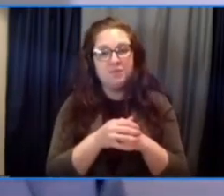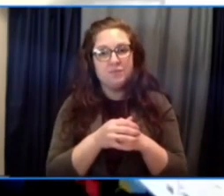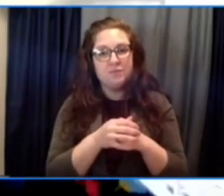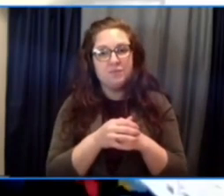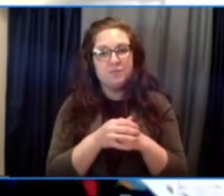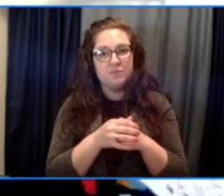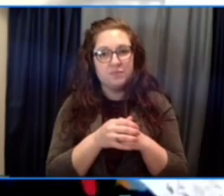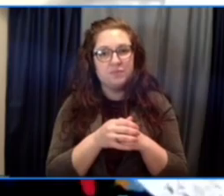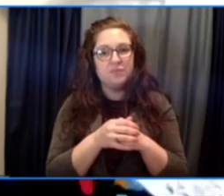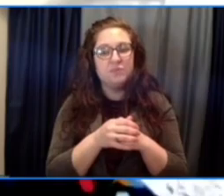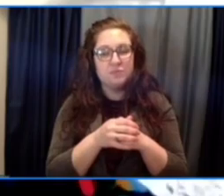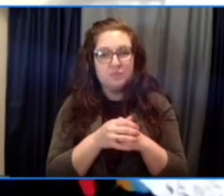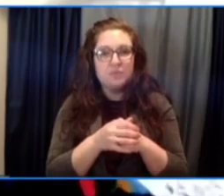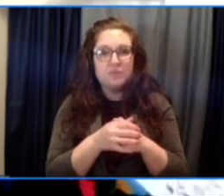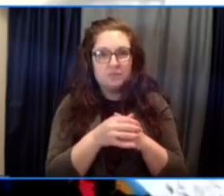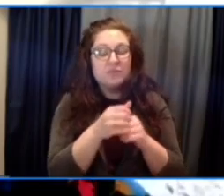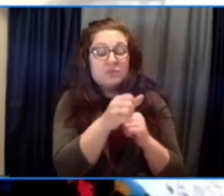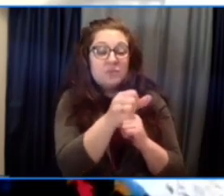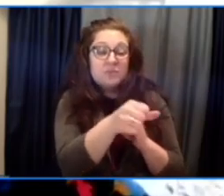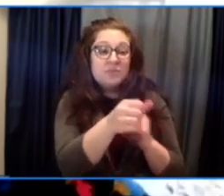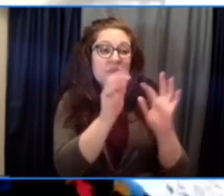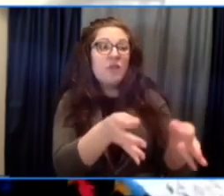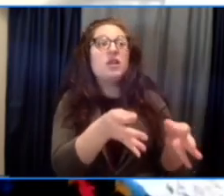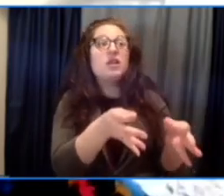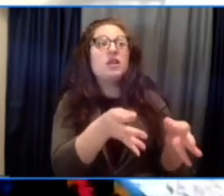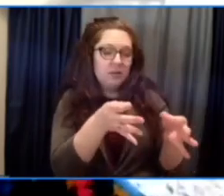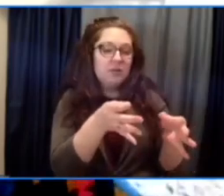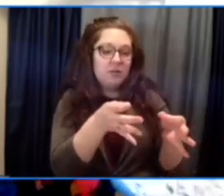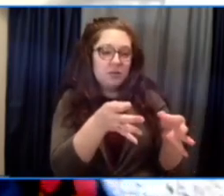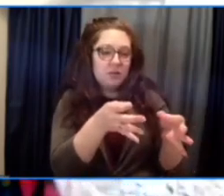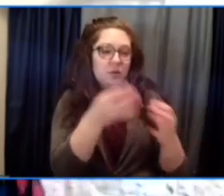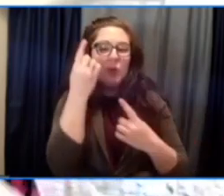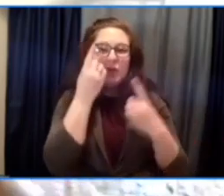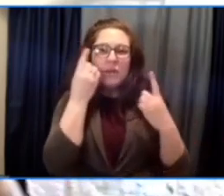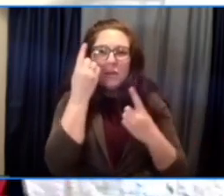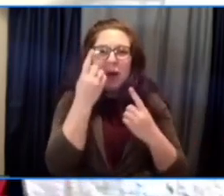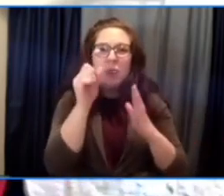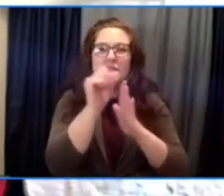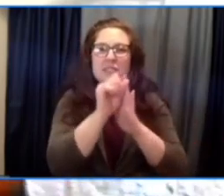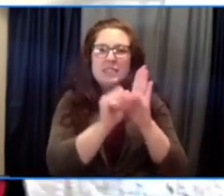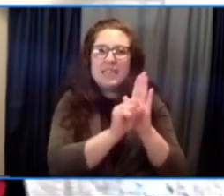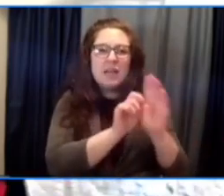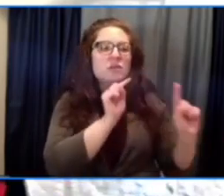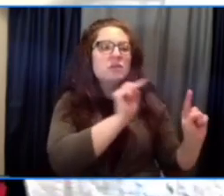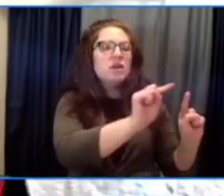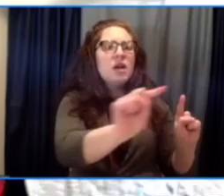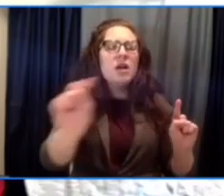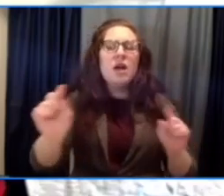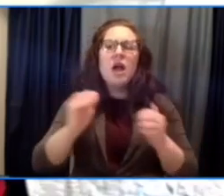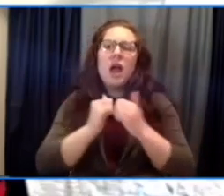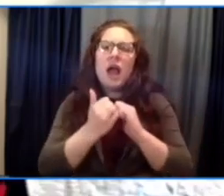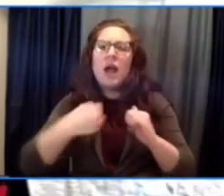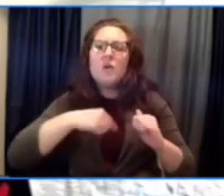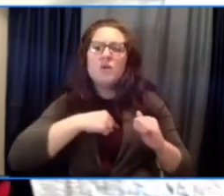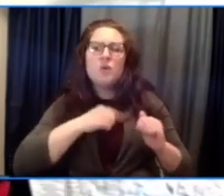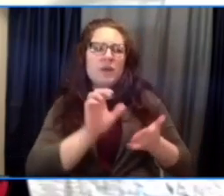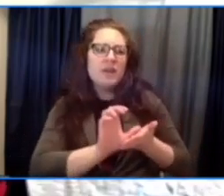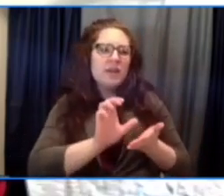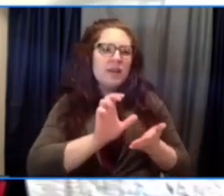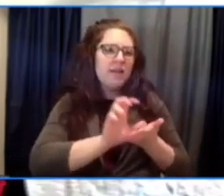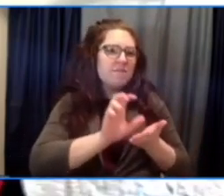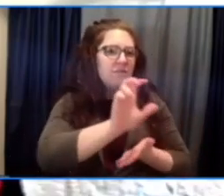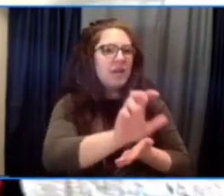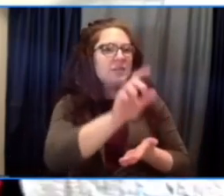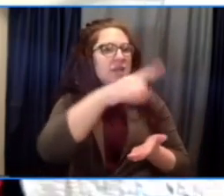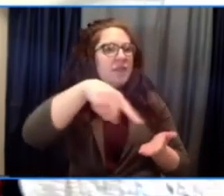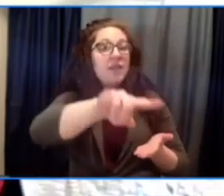Yeah, I mean, that's, that's another thing as we think about the states is how are we invested in these groups and these leaders for the long haul? You know,